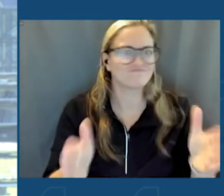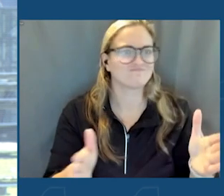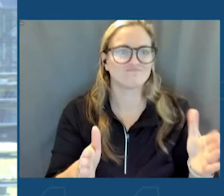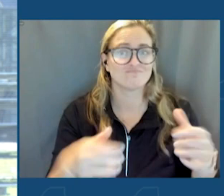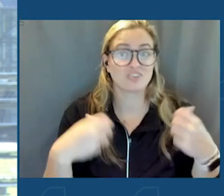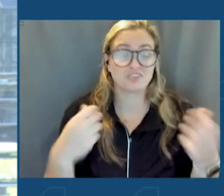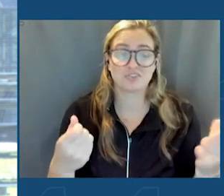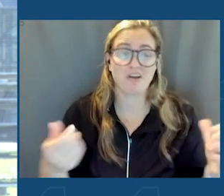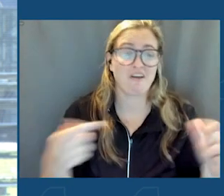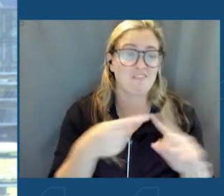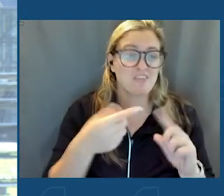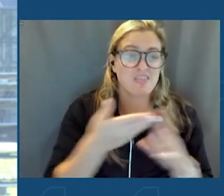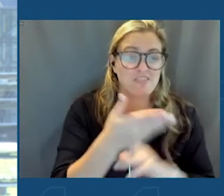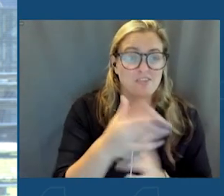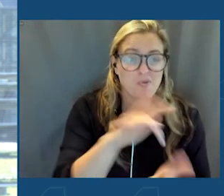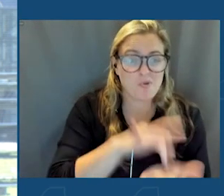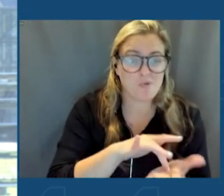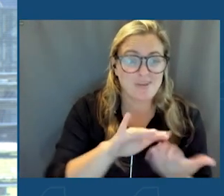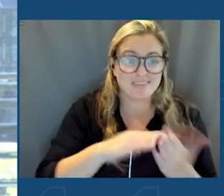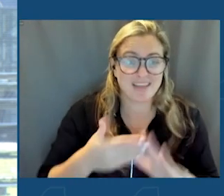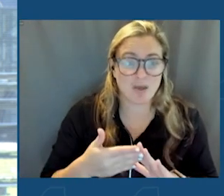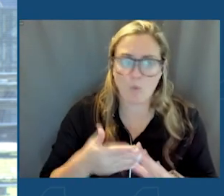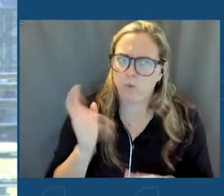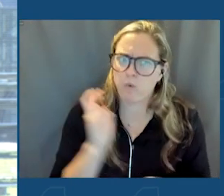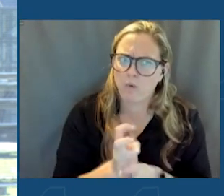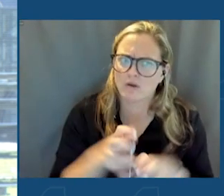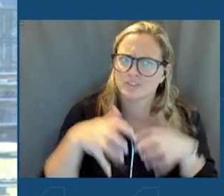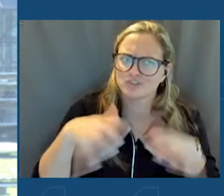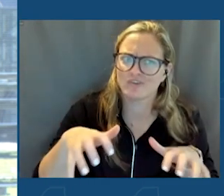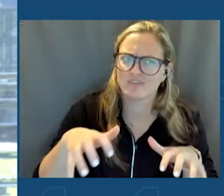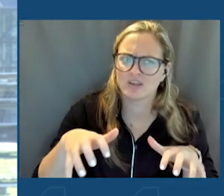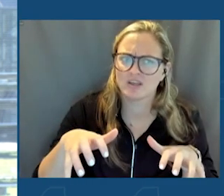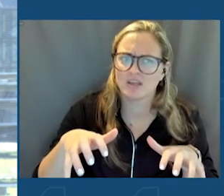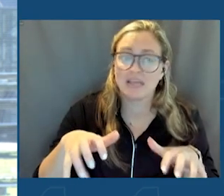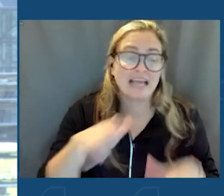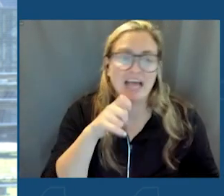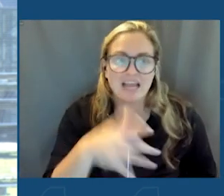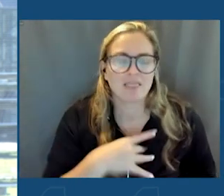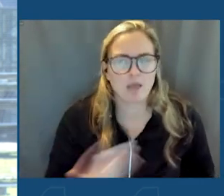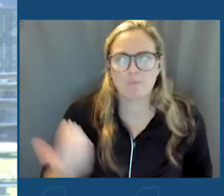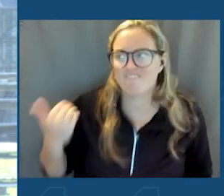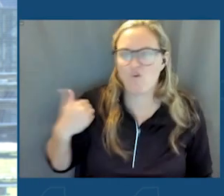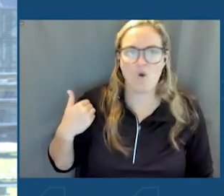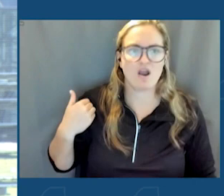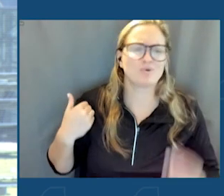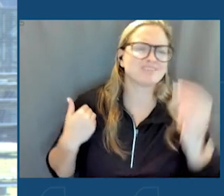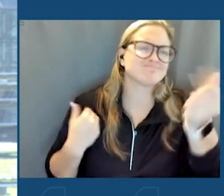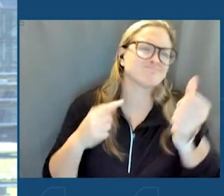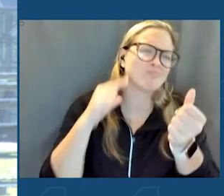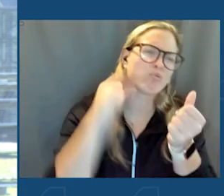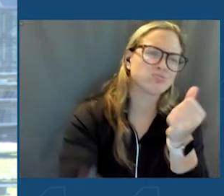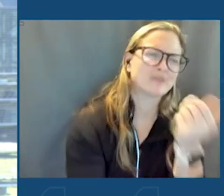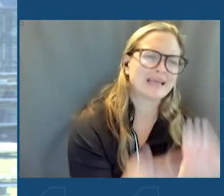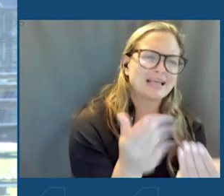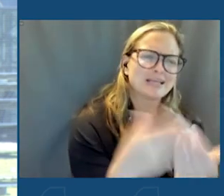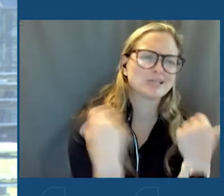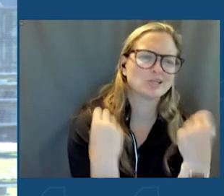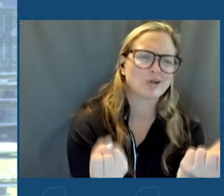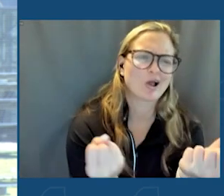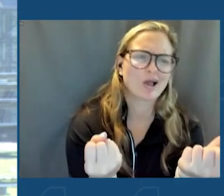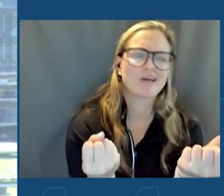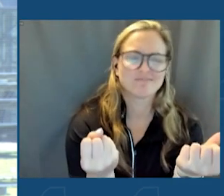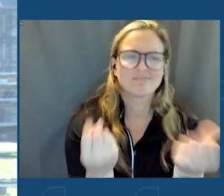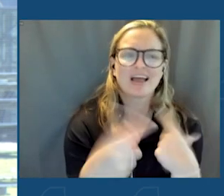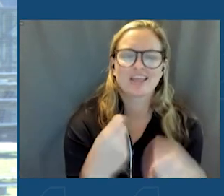And it feels good. It feels good. I did not like the fact that I could zip across Manhattan in almost no time a year and a half ago. So this is a